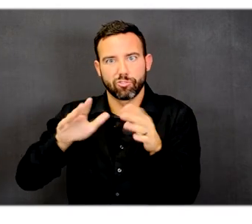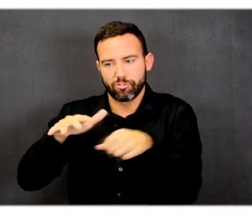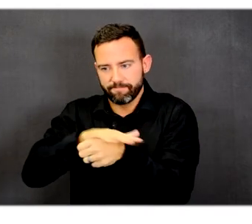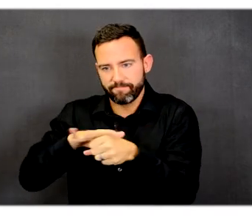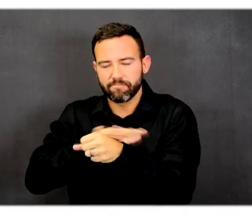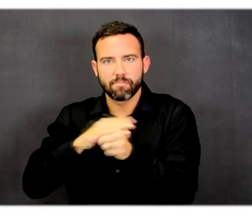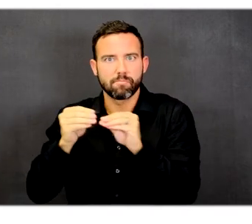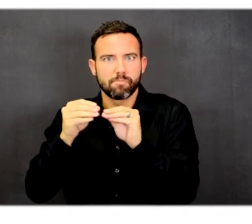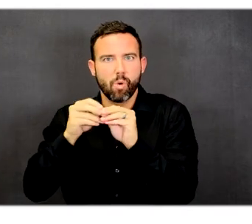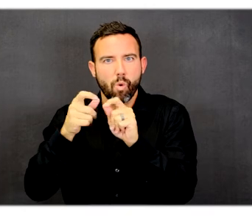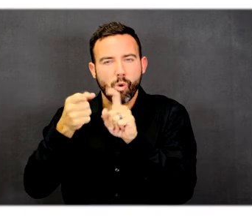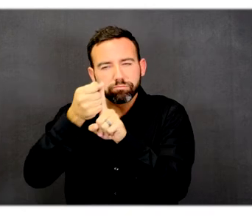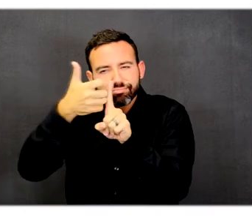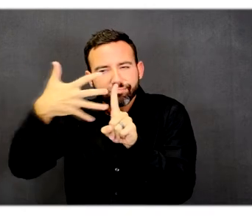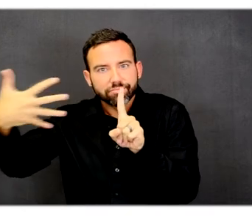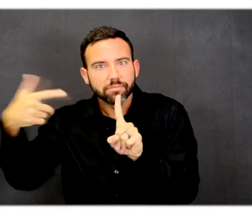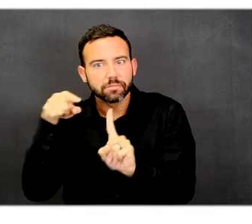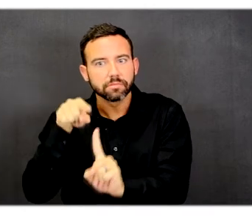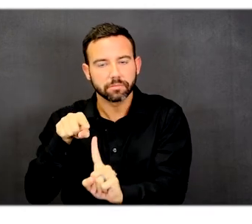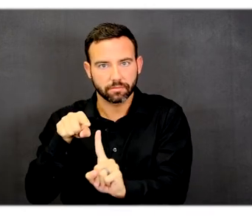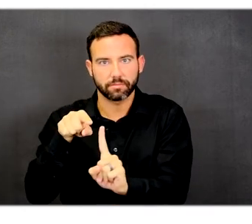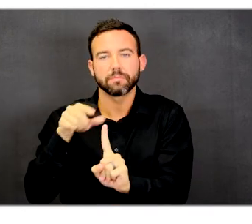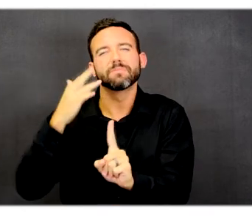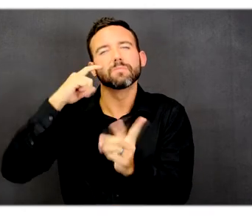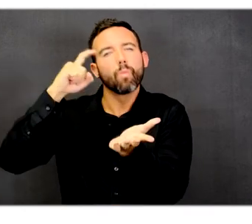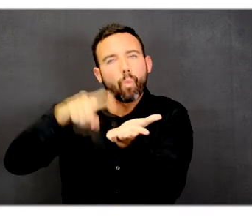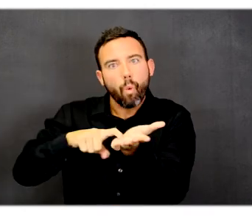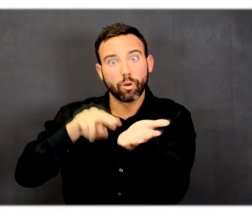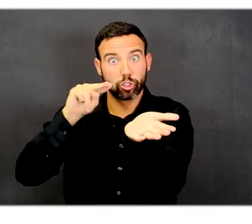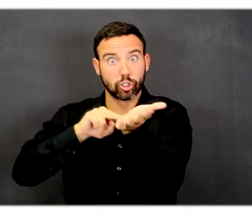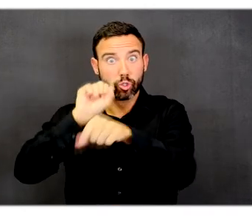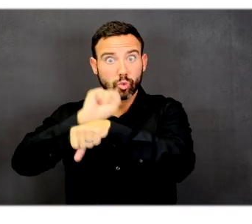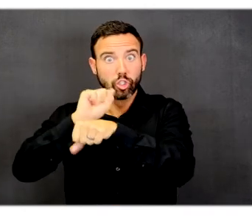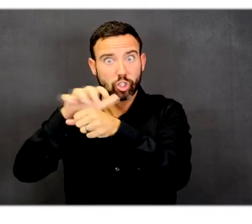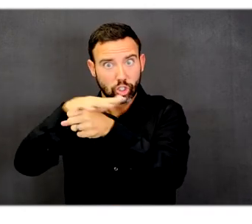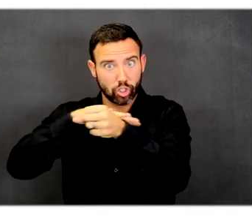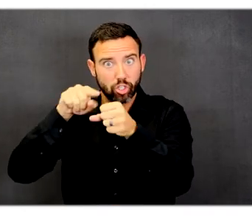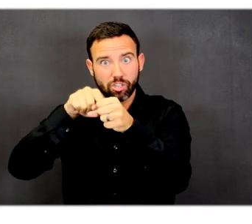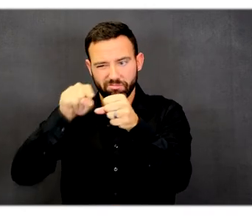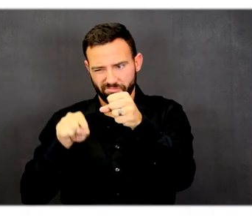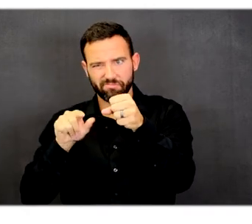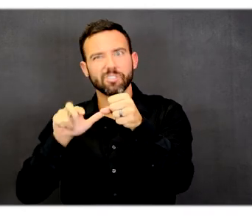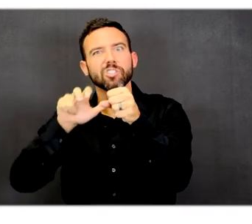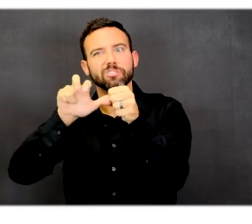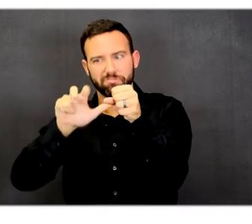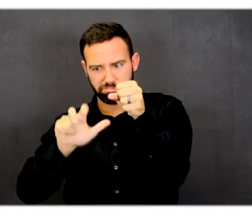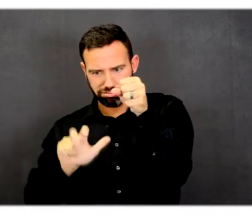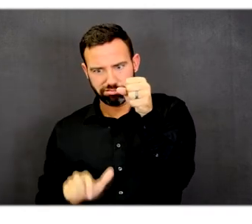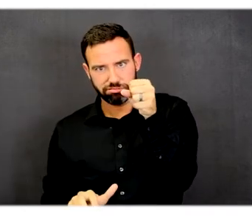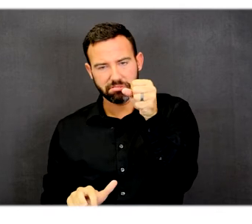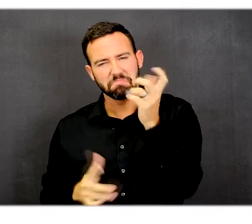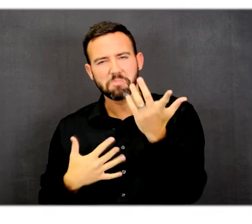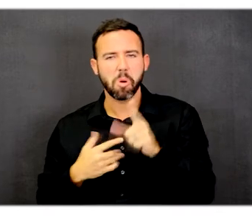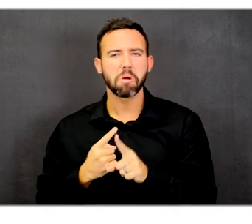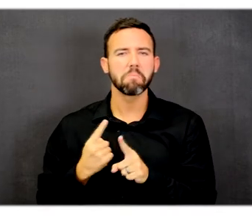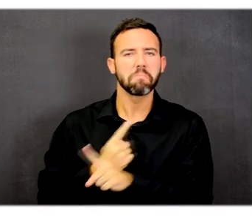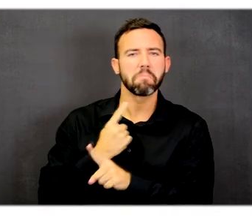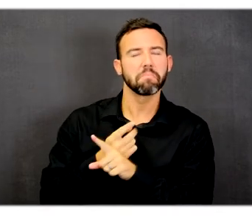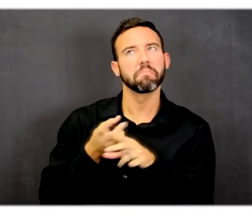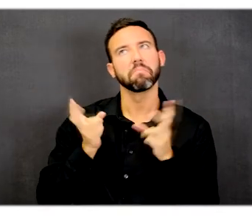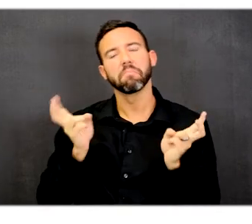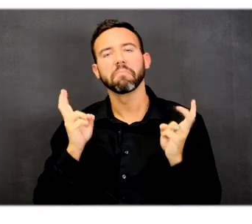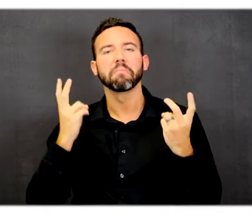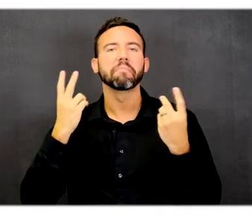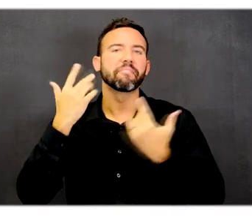Just below the nurse is another one of the vertical staircases. This one is set up more like a typical fire staircase.